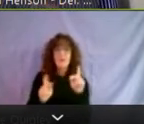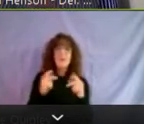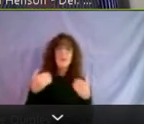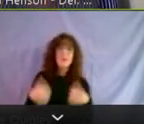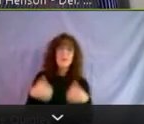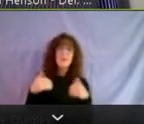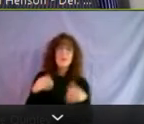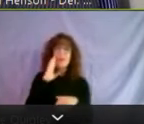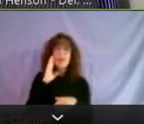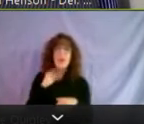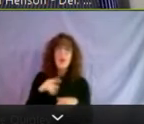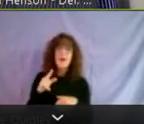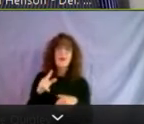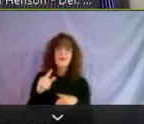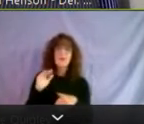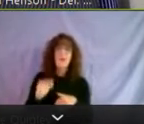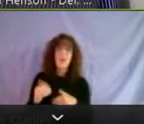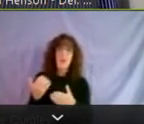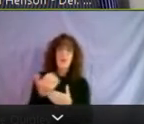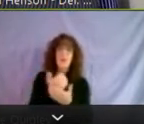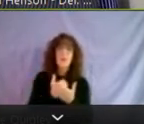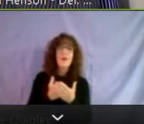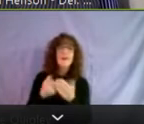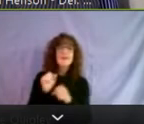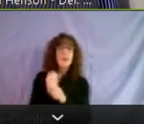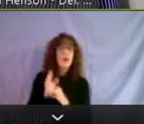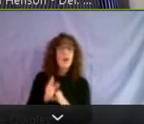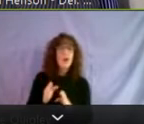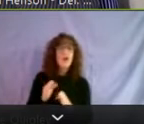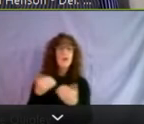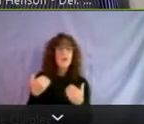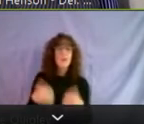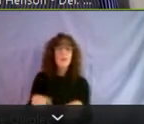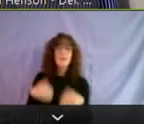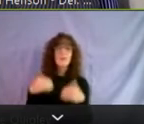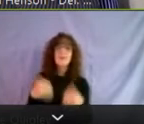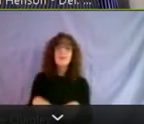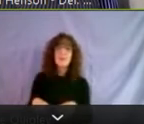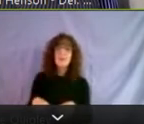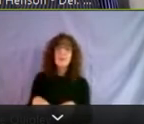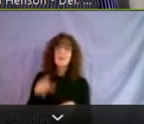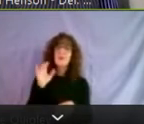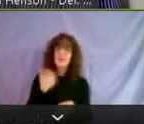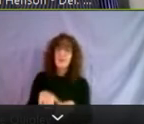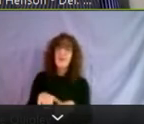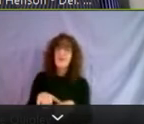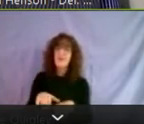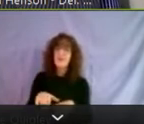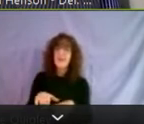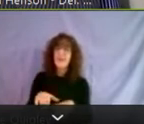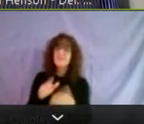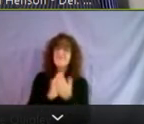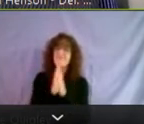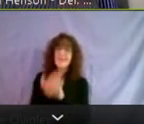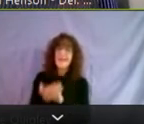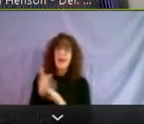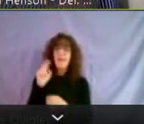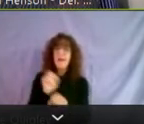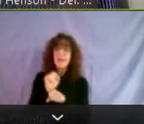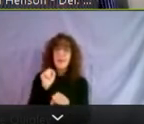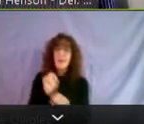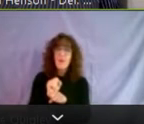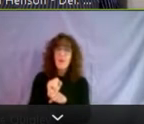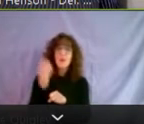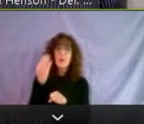like you said, it was the low wage worker that was the highest part of that demographic that added to what was unemployed. We know that while it was